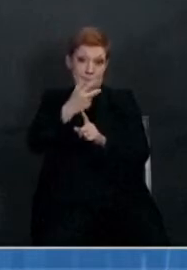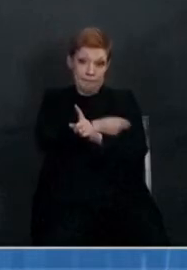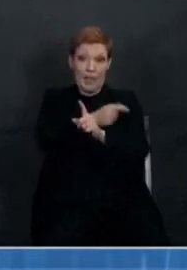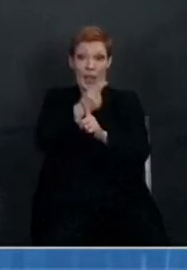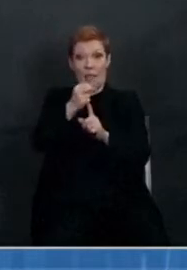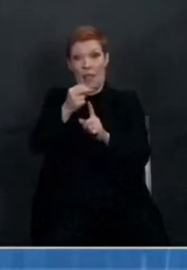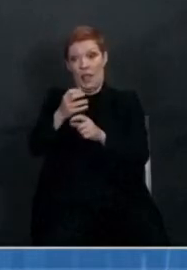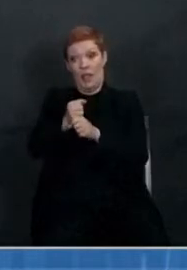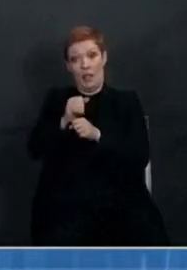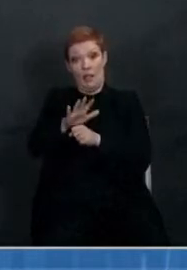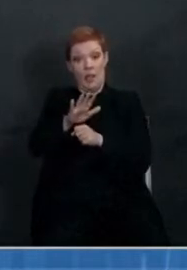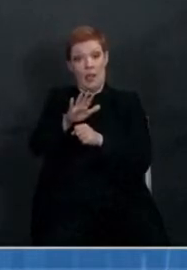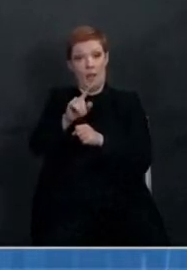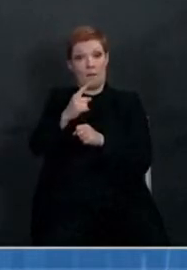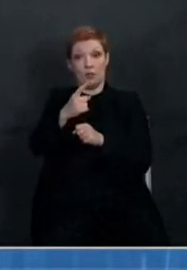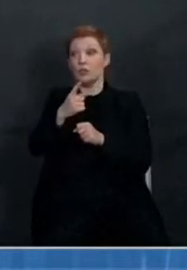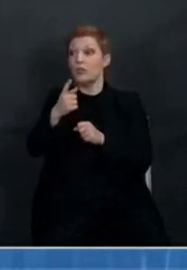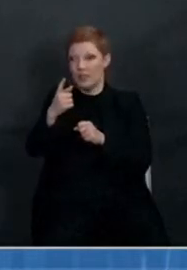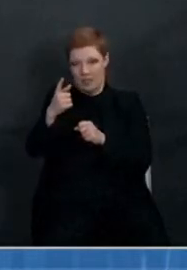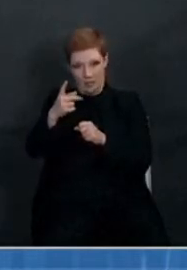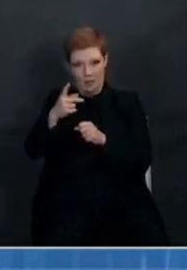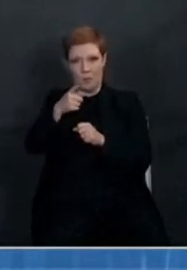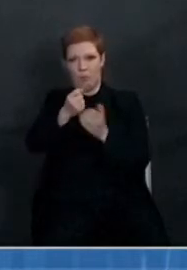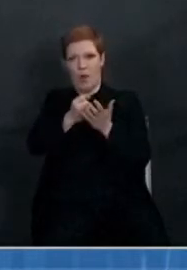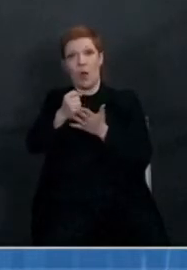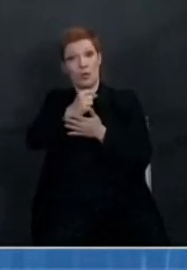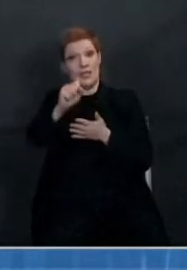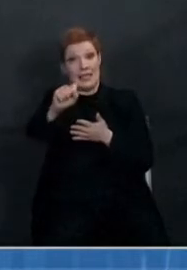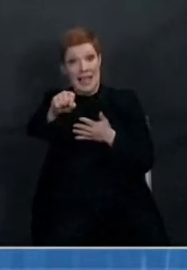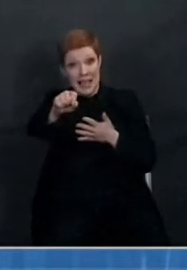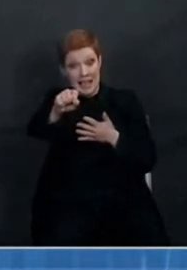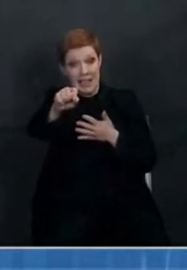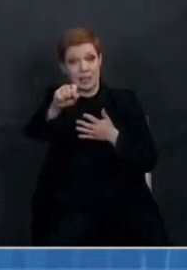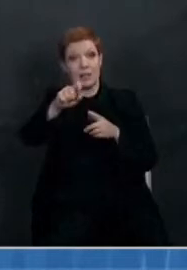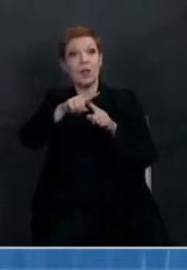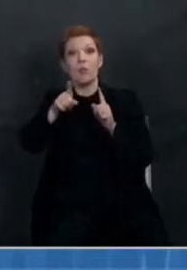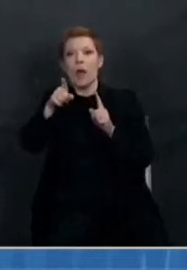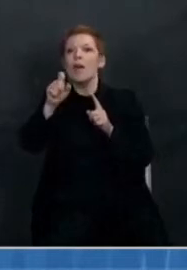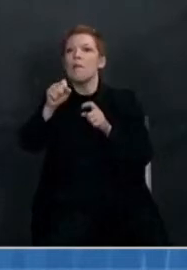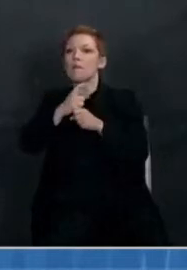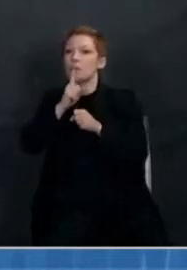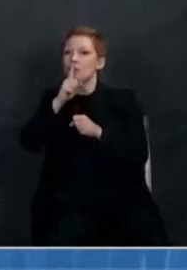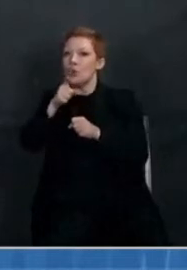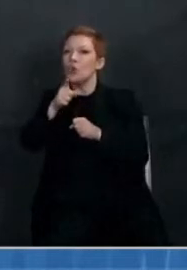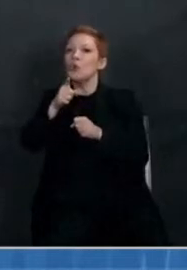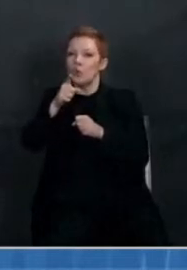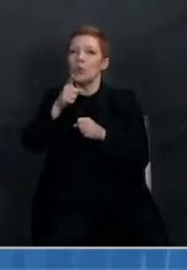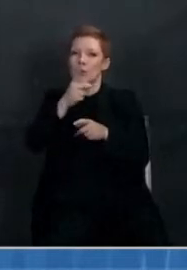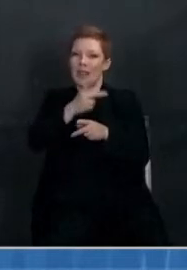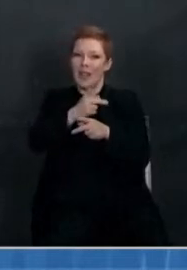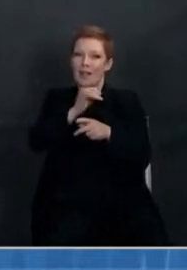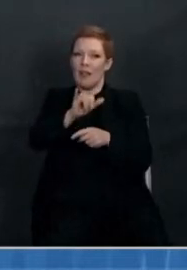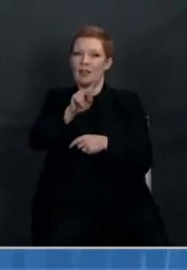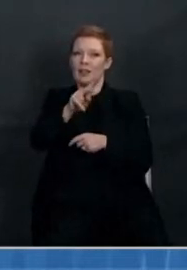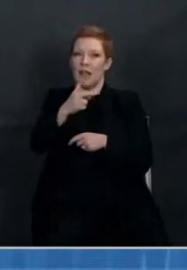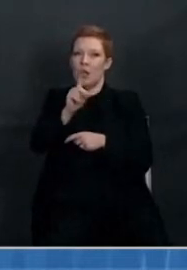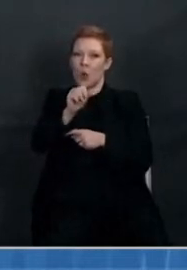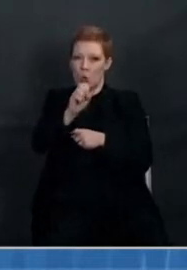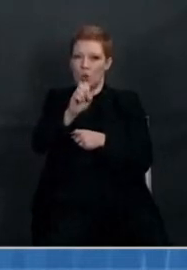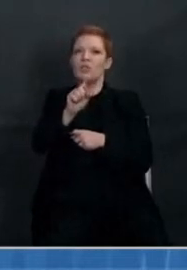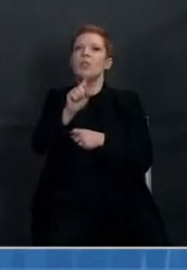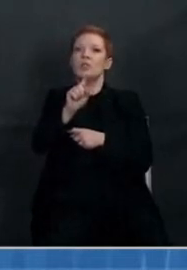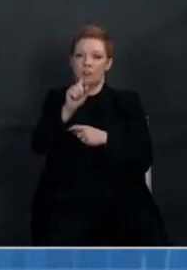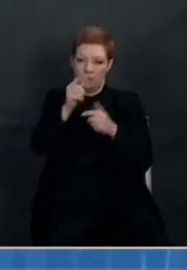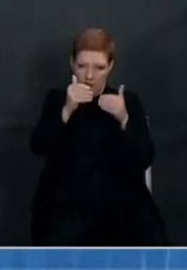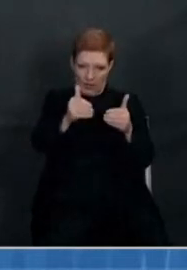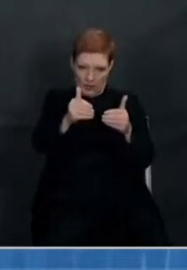gotten their first dose, but you've taken care of all of the second dose people, then you go ahead with the first dose. So that's